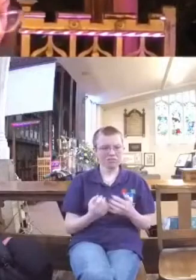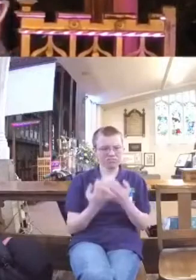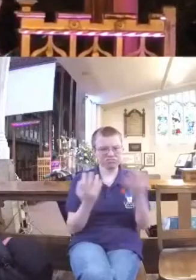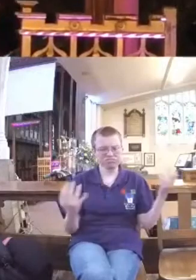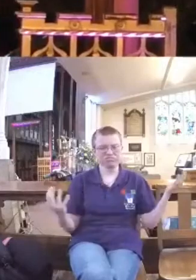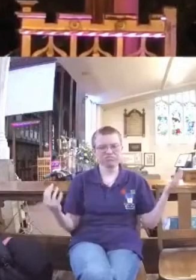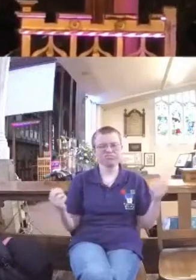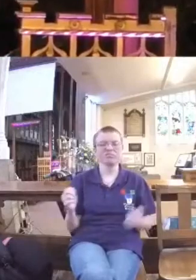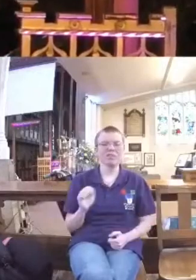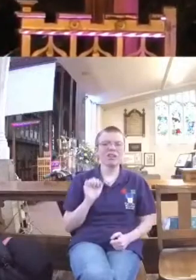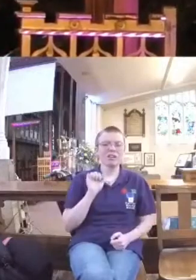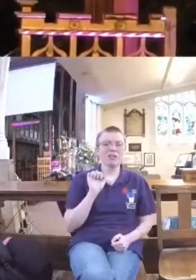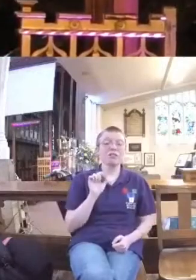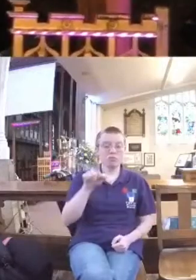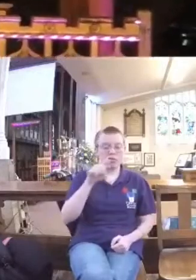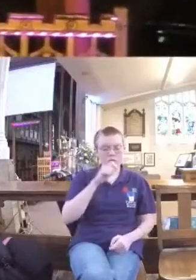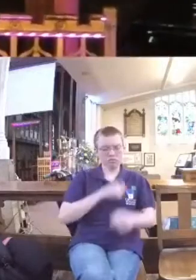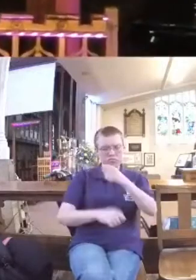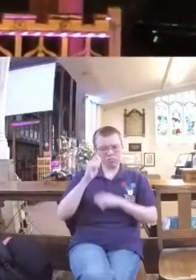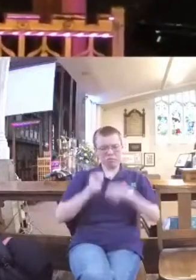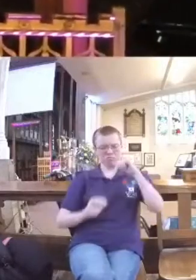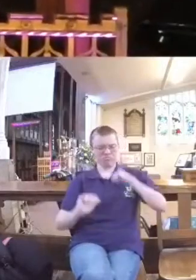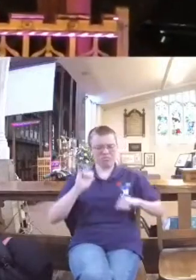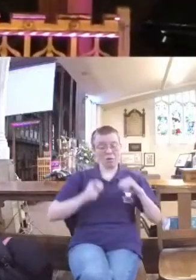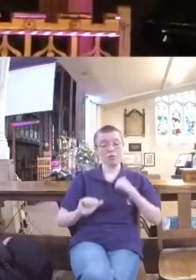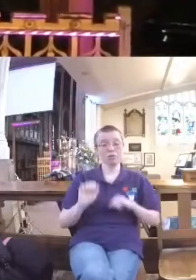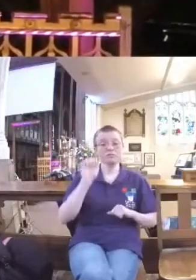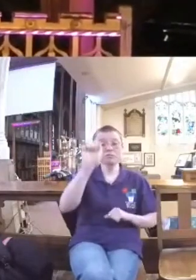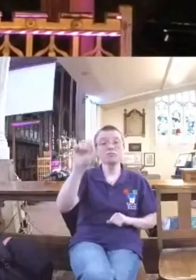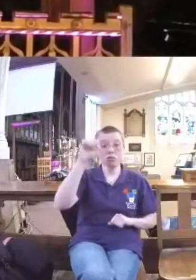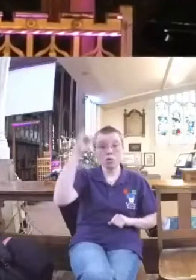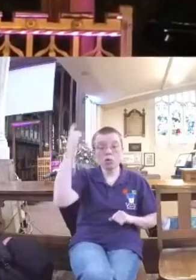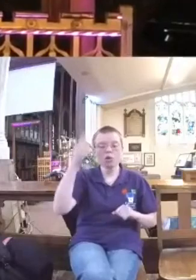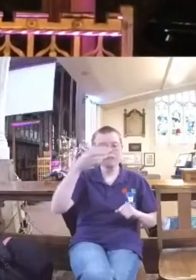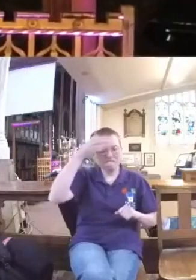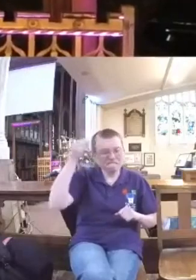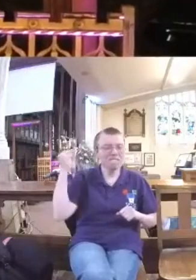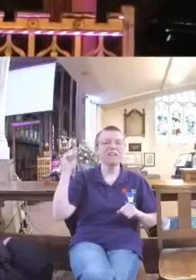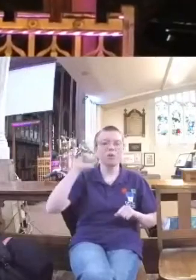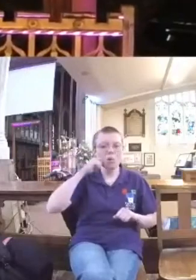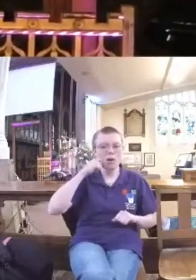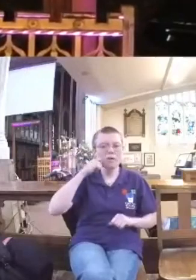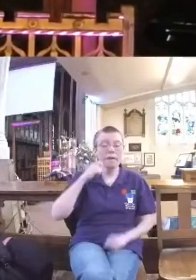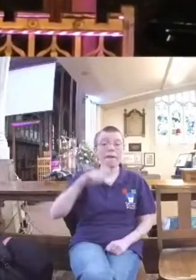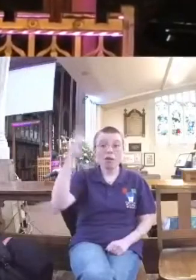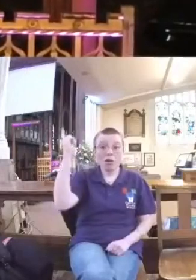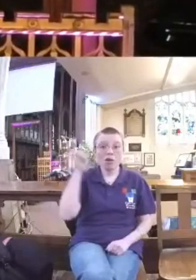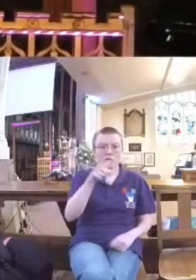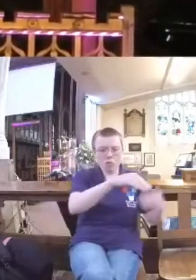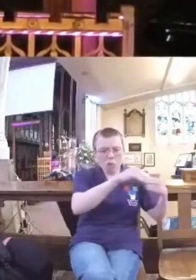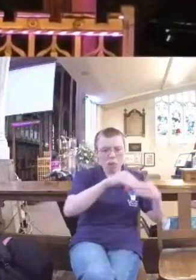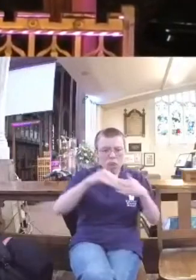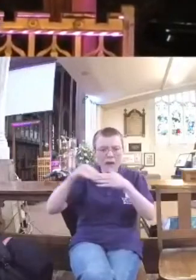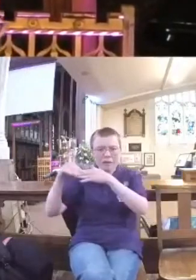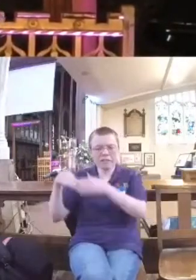proud and you'll forget the Lord your God who brought you out of Egypt, out of the land of slavery. He led you through the